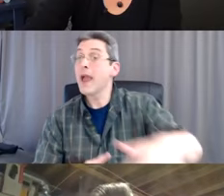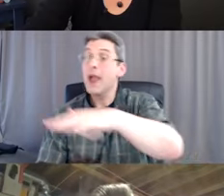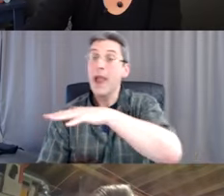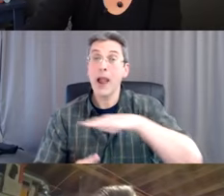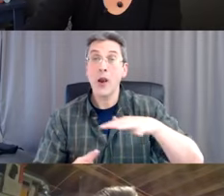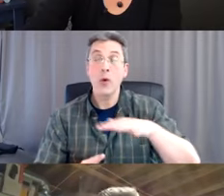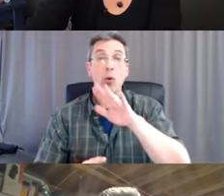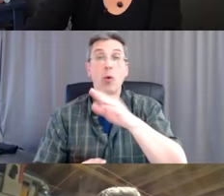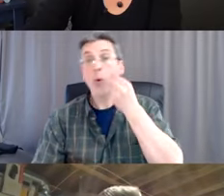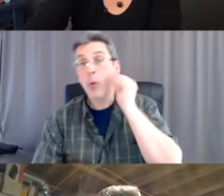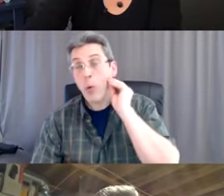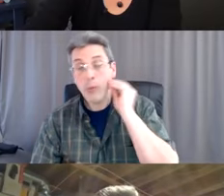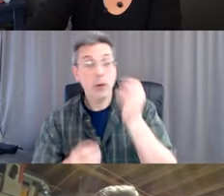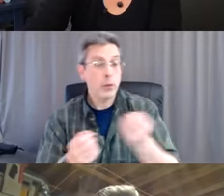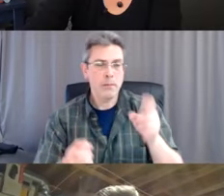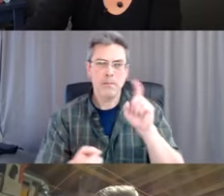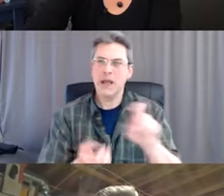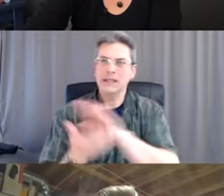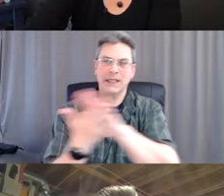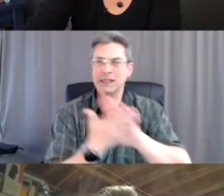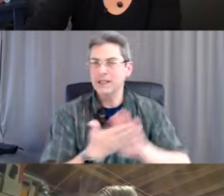So again, good hand hygiene.